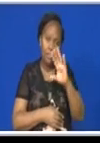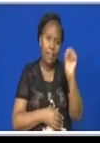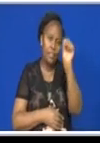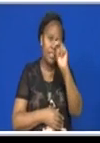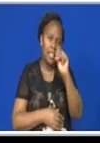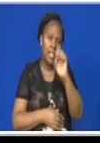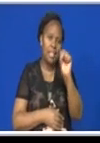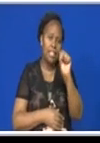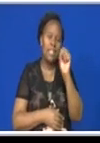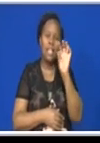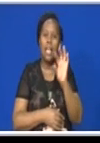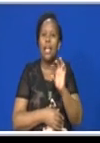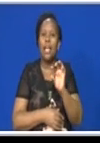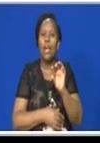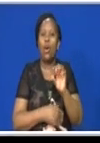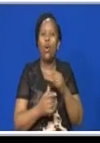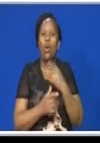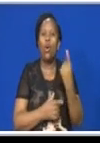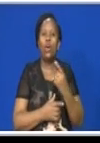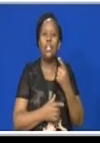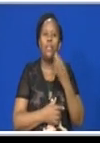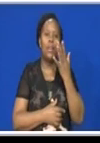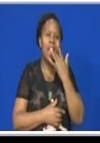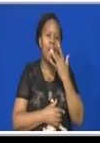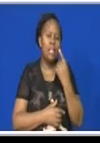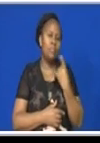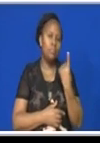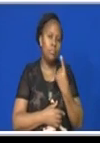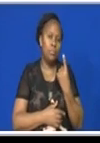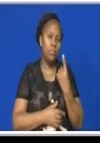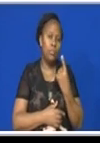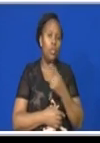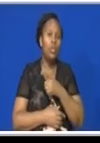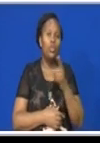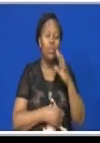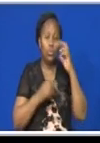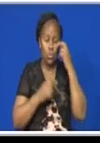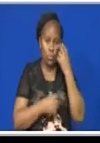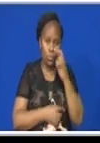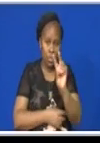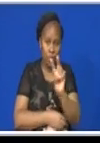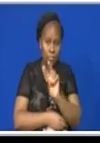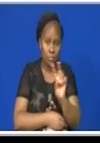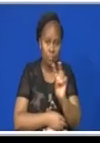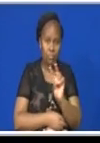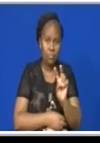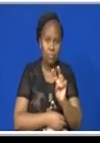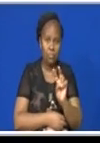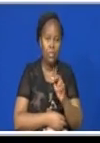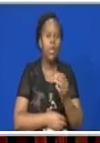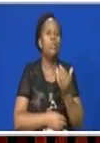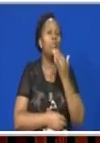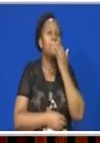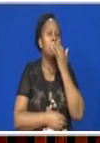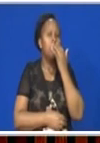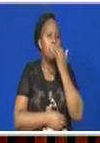except the sense of taste. So you are supposed to observe, you are supposed to smell,